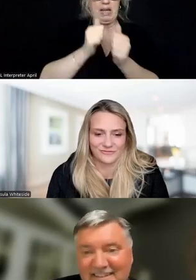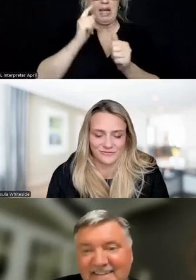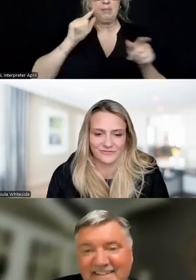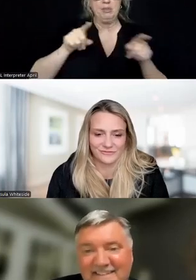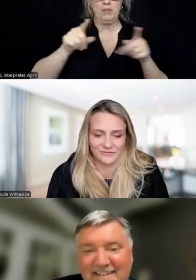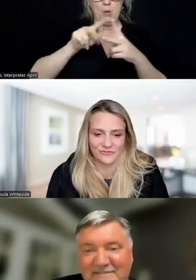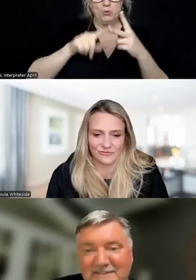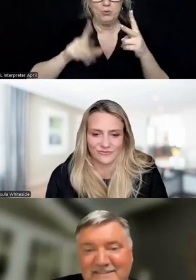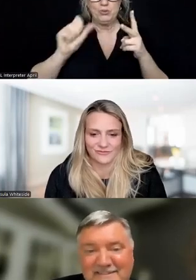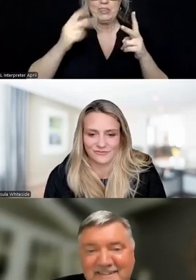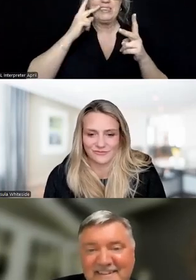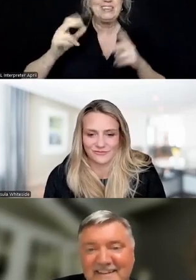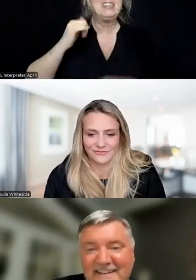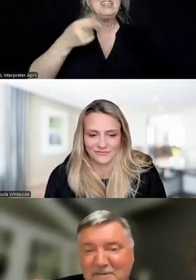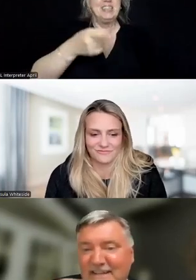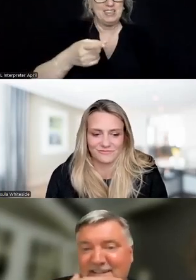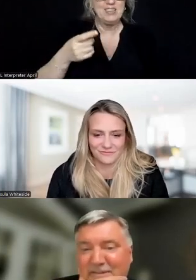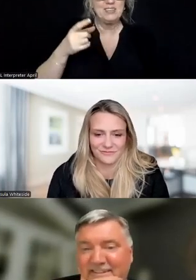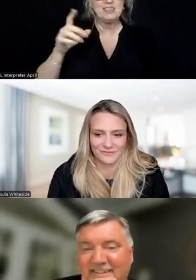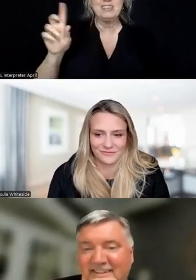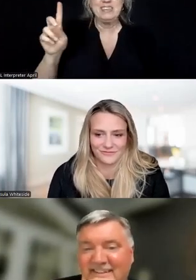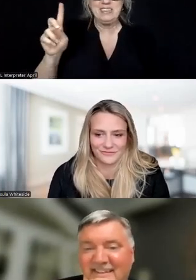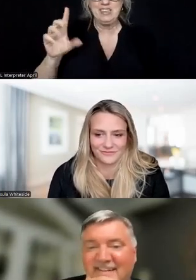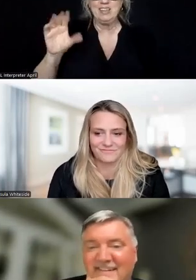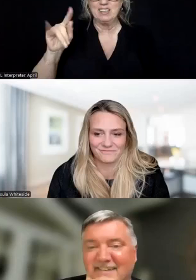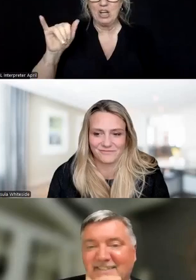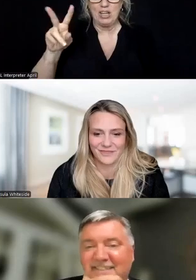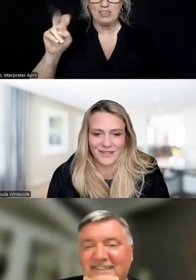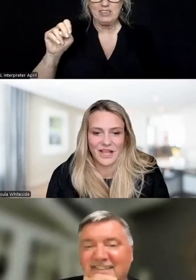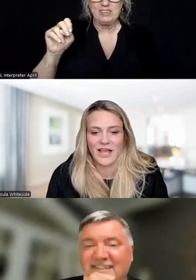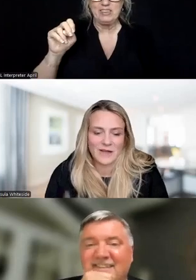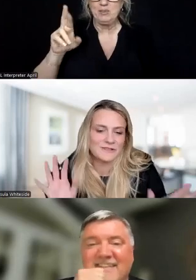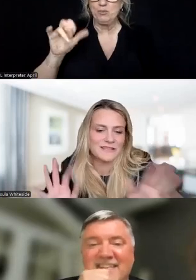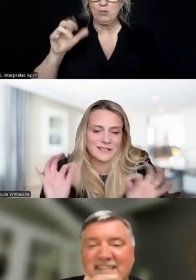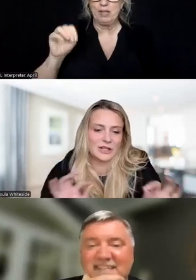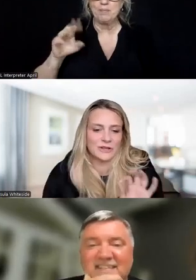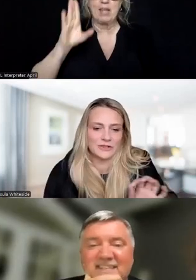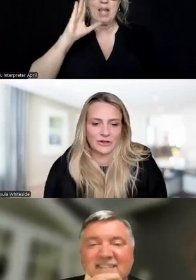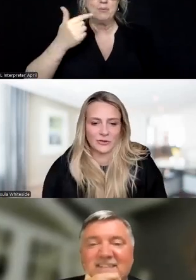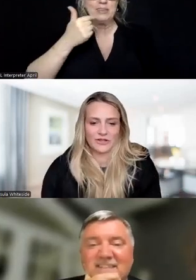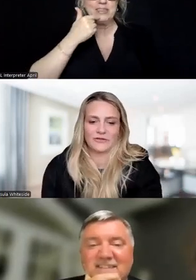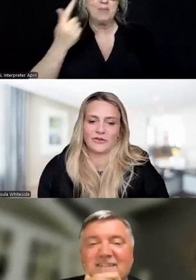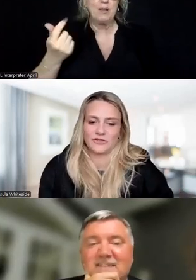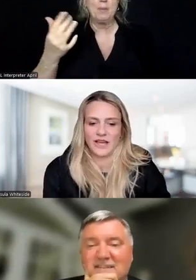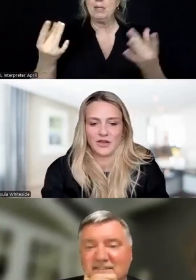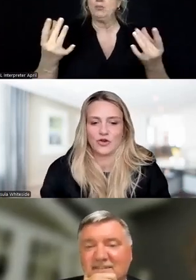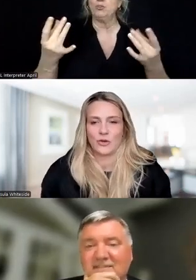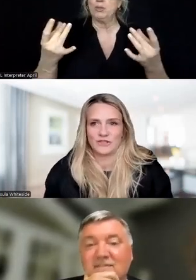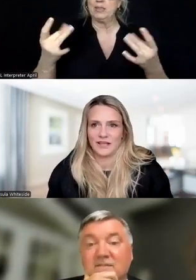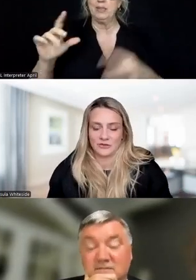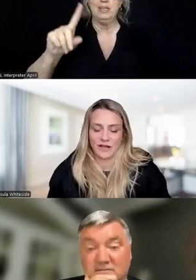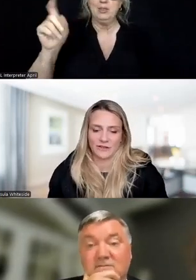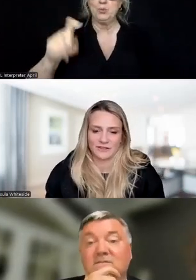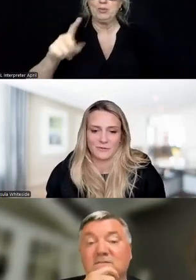the answer, cognitive restructuring. Any one last comment on that, Ursula? I would say it's a little bit of a trick question for those that